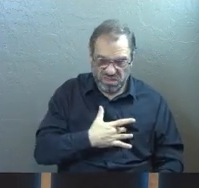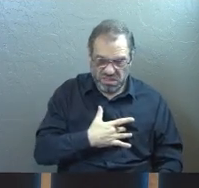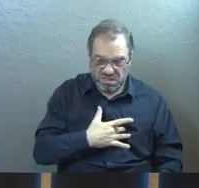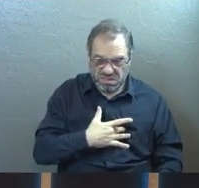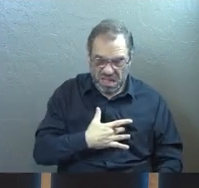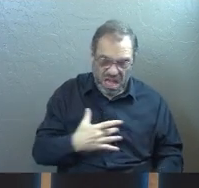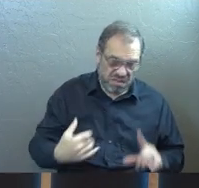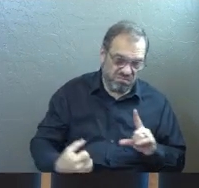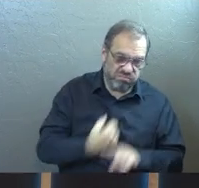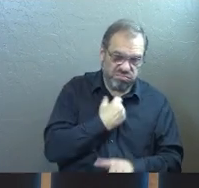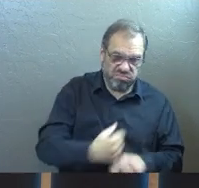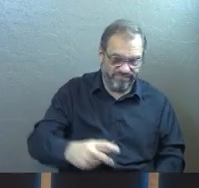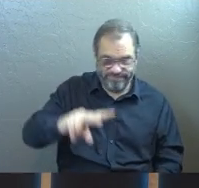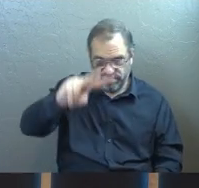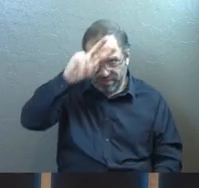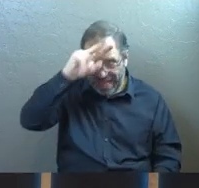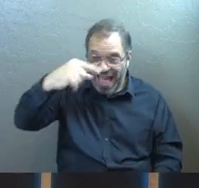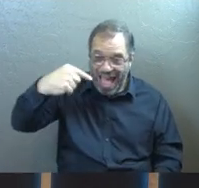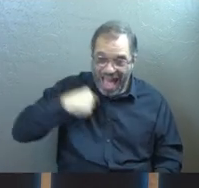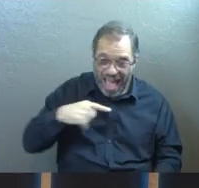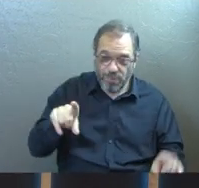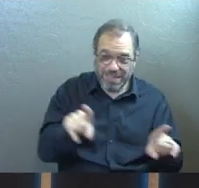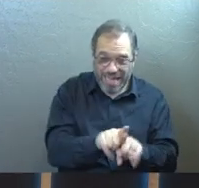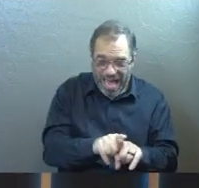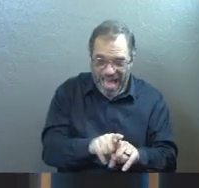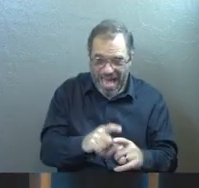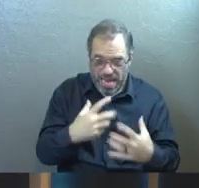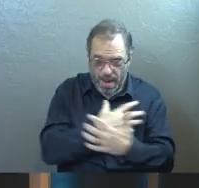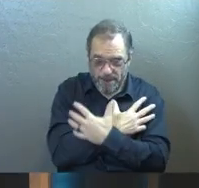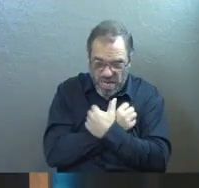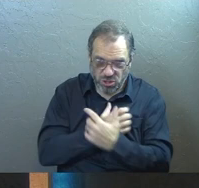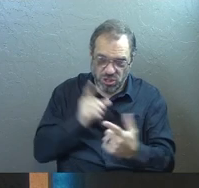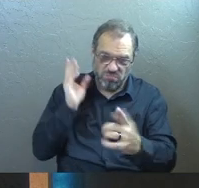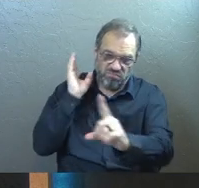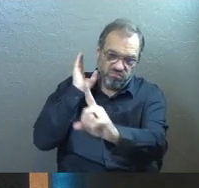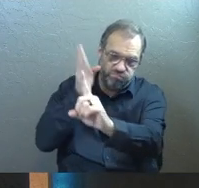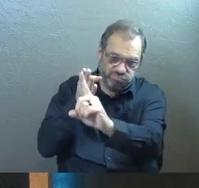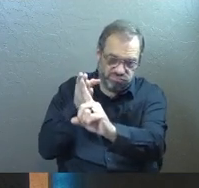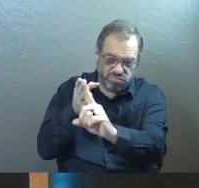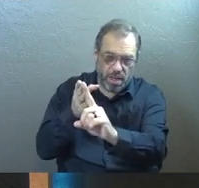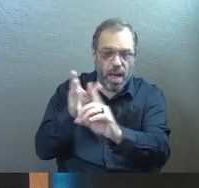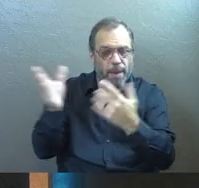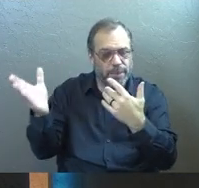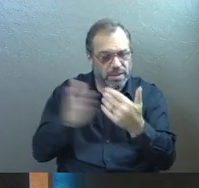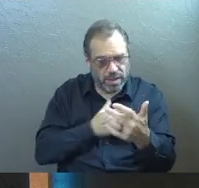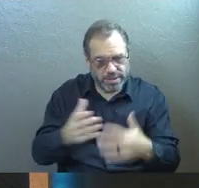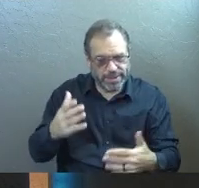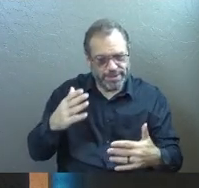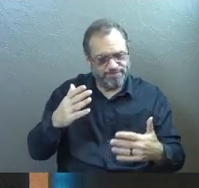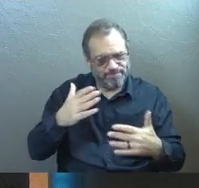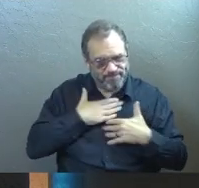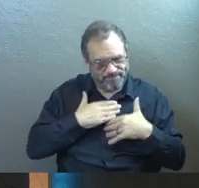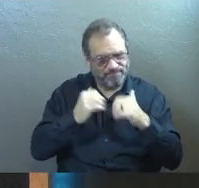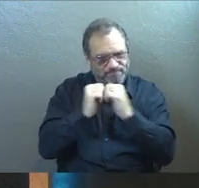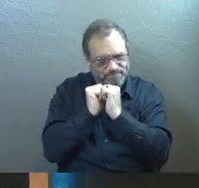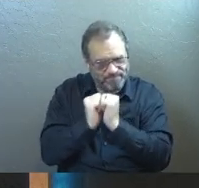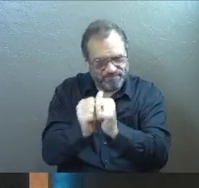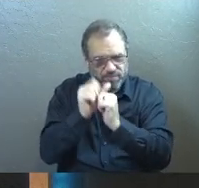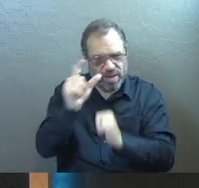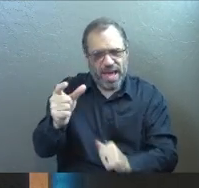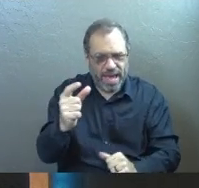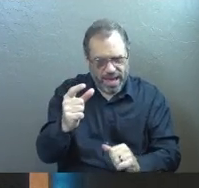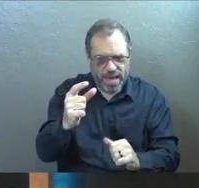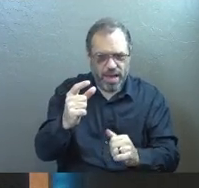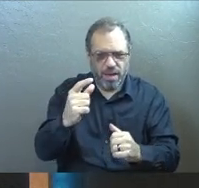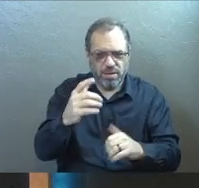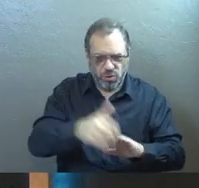brutish and ignorant. I was like a beast toward you, God. Nevertheless, I'm continually with you and you